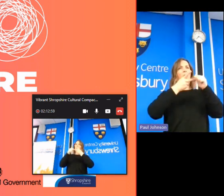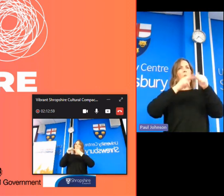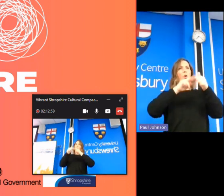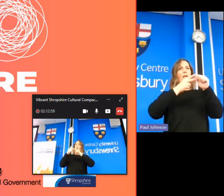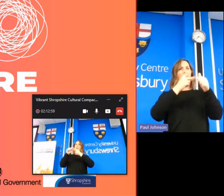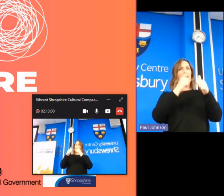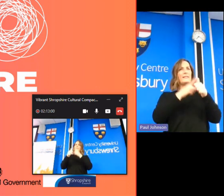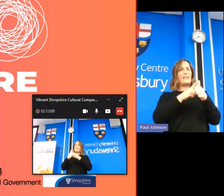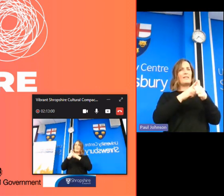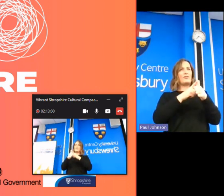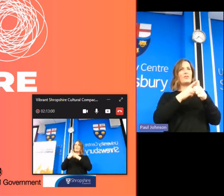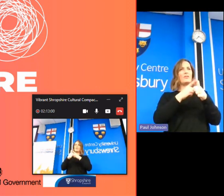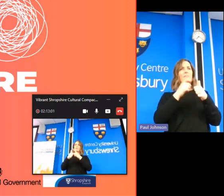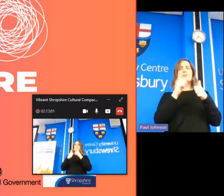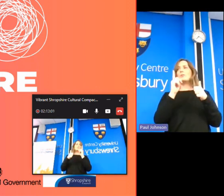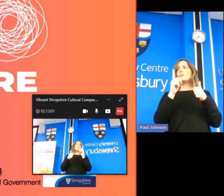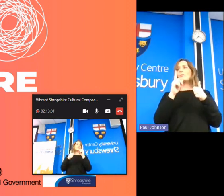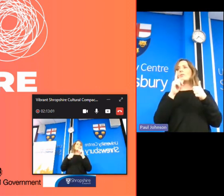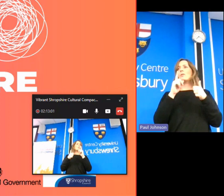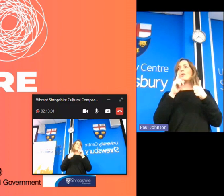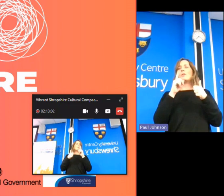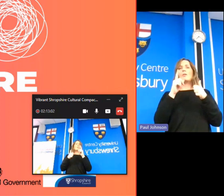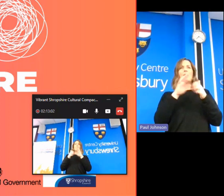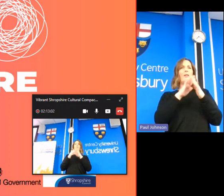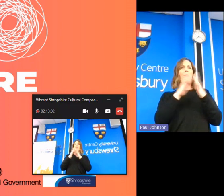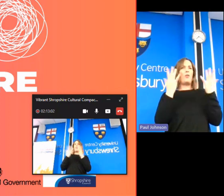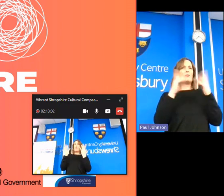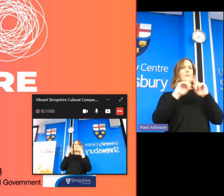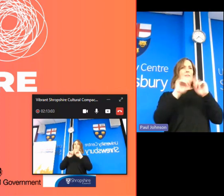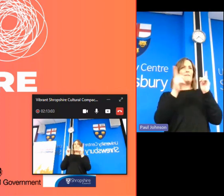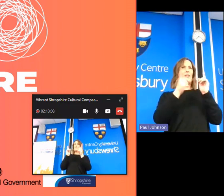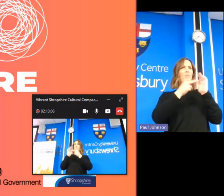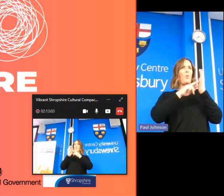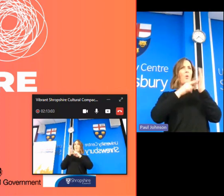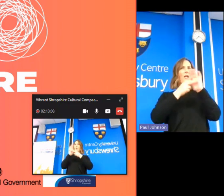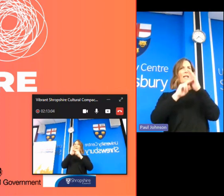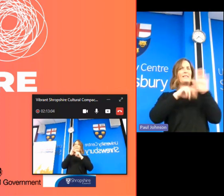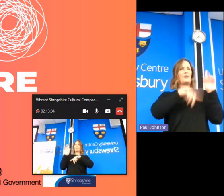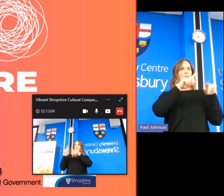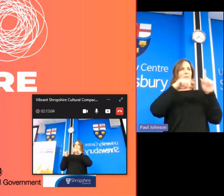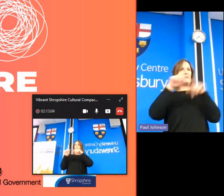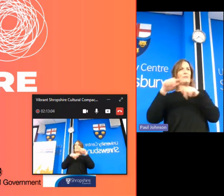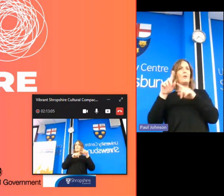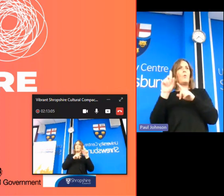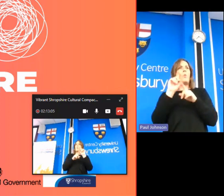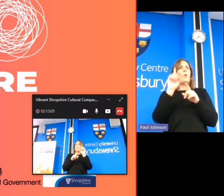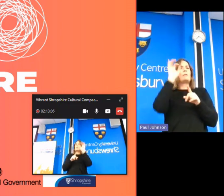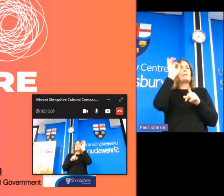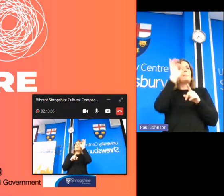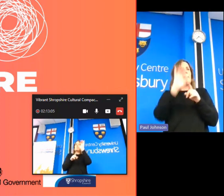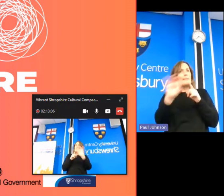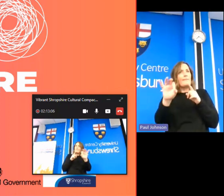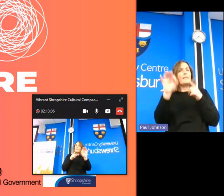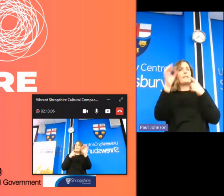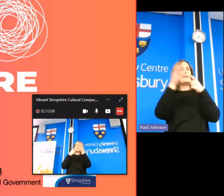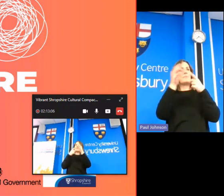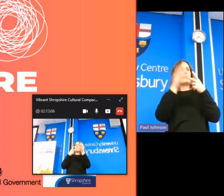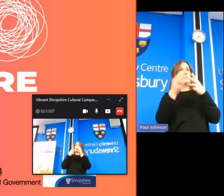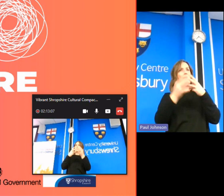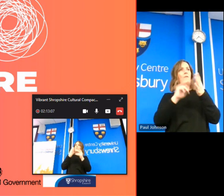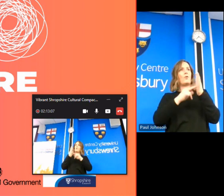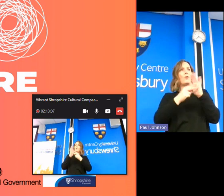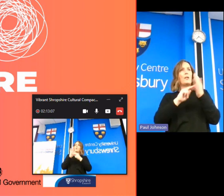one there's a determination of organization yes to lots of different uh variables to that um what is the specific criteria of an